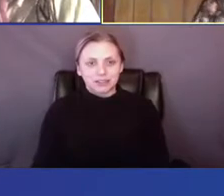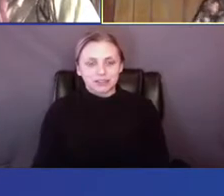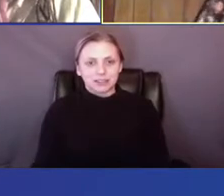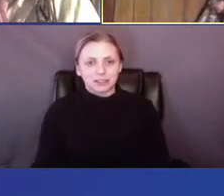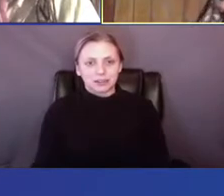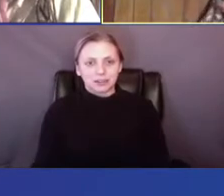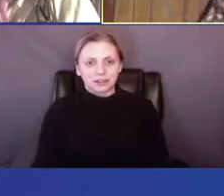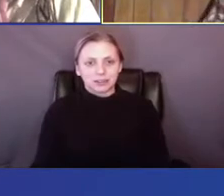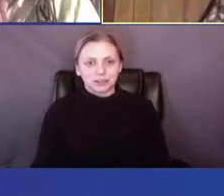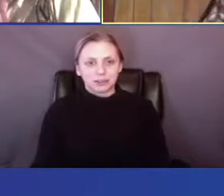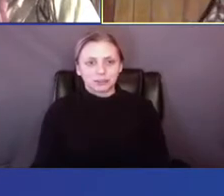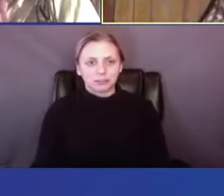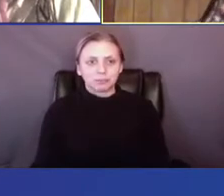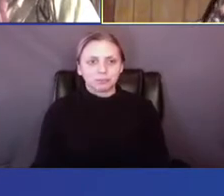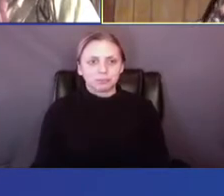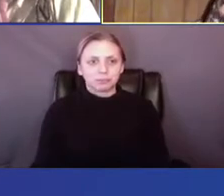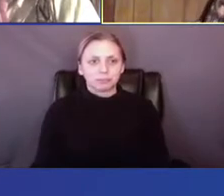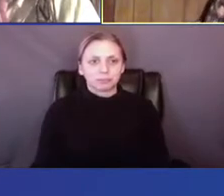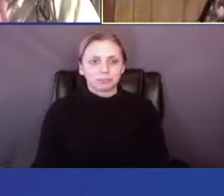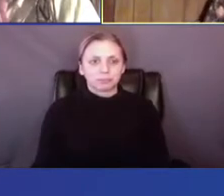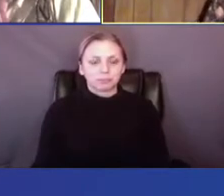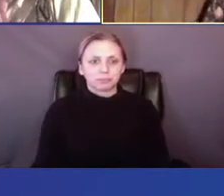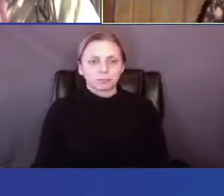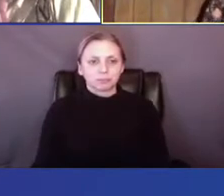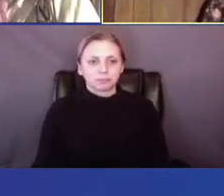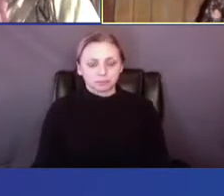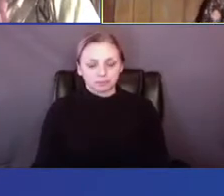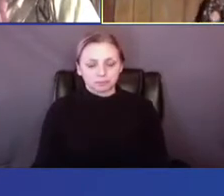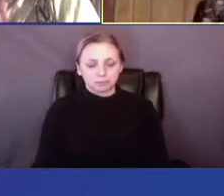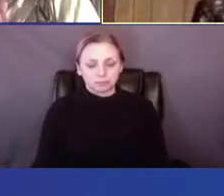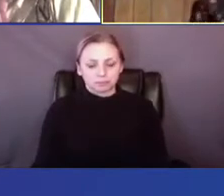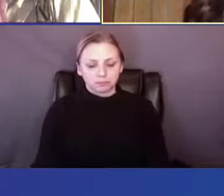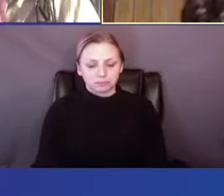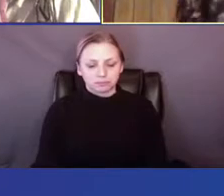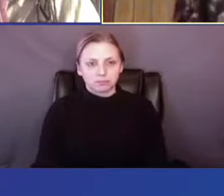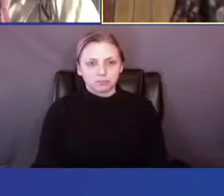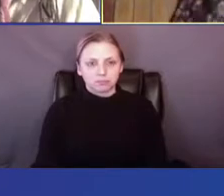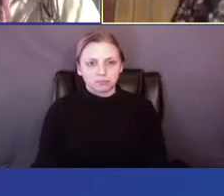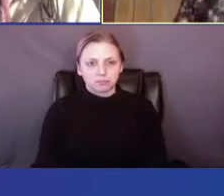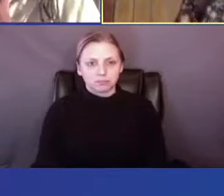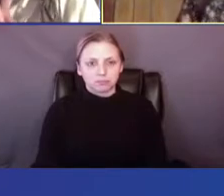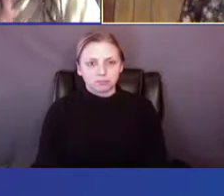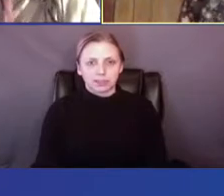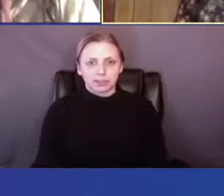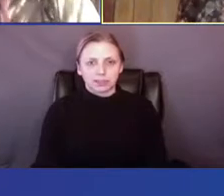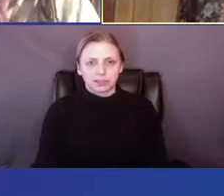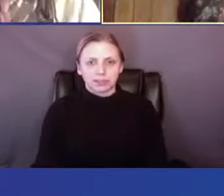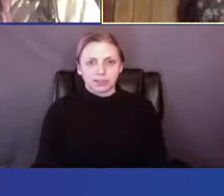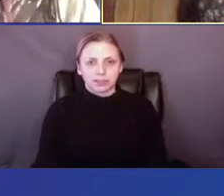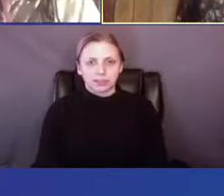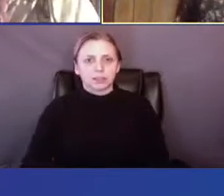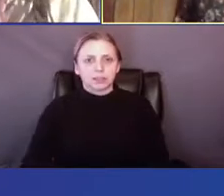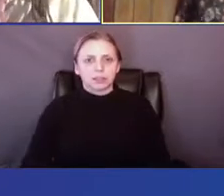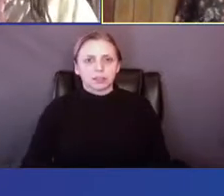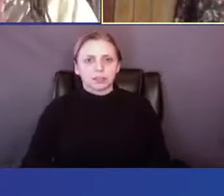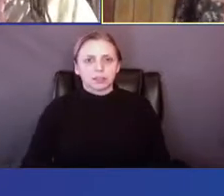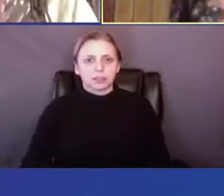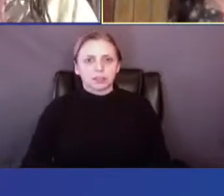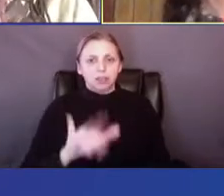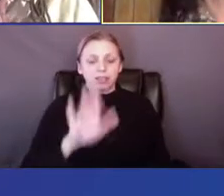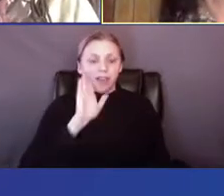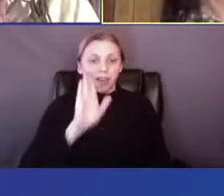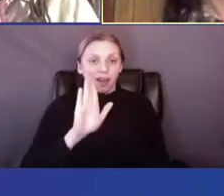the sports object or baton or what have you. Um, yeah, I mean,